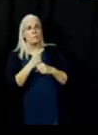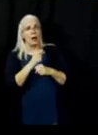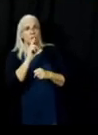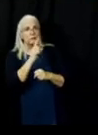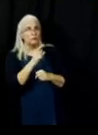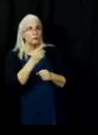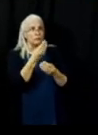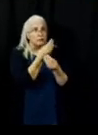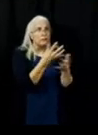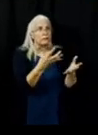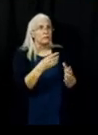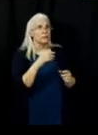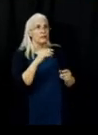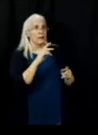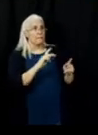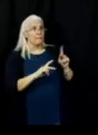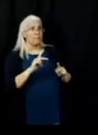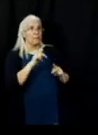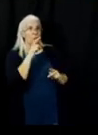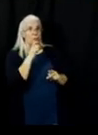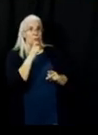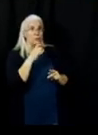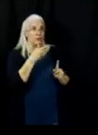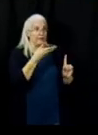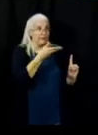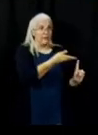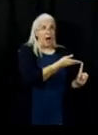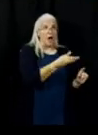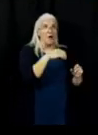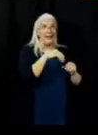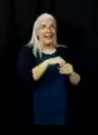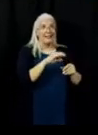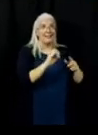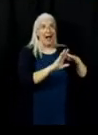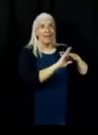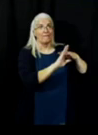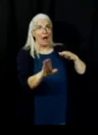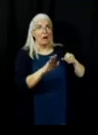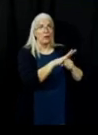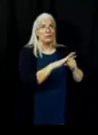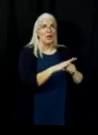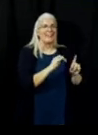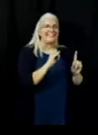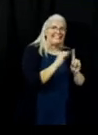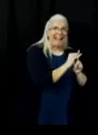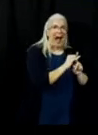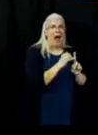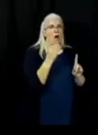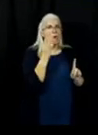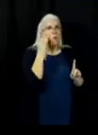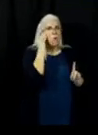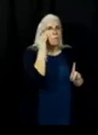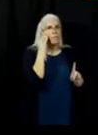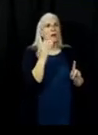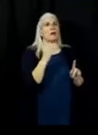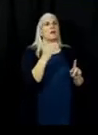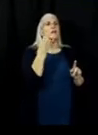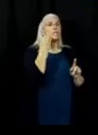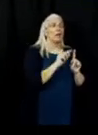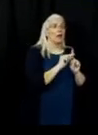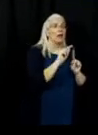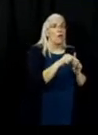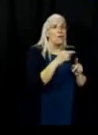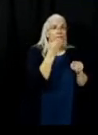that folks who are there are staying in or around their residence or possibly if they go to a grocery store to get